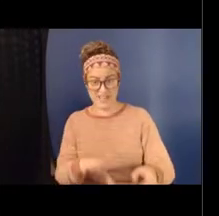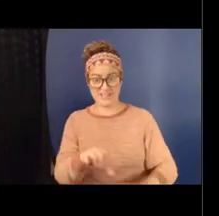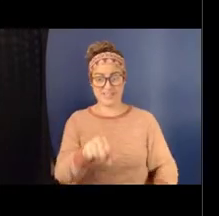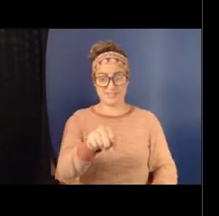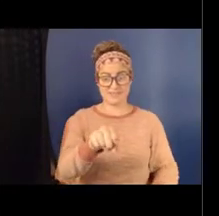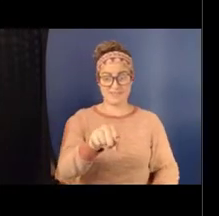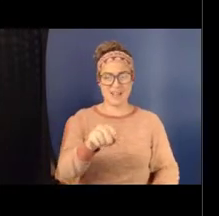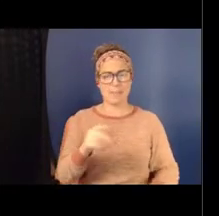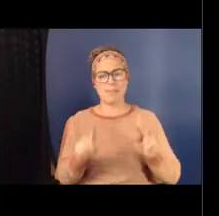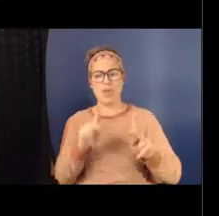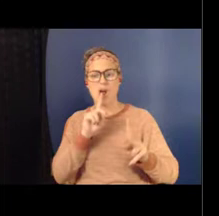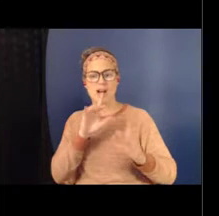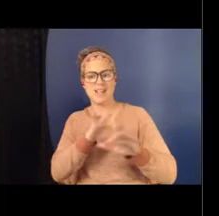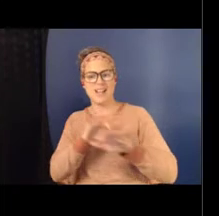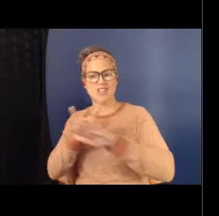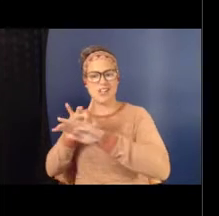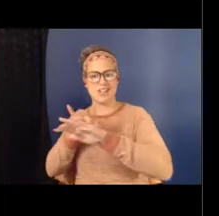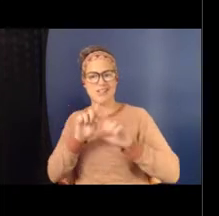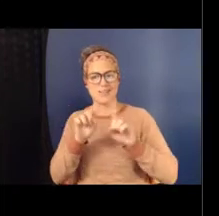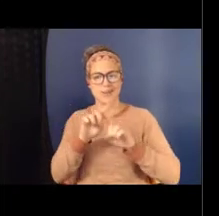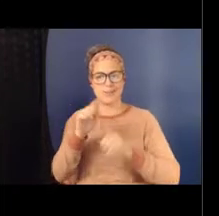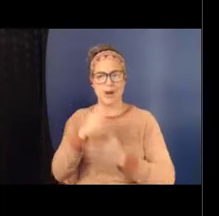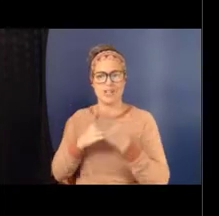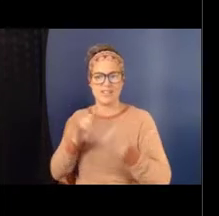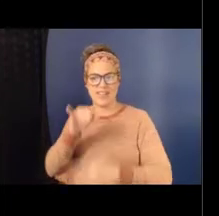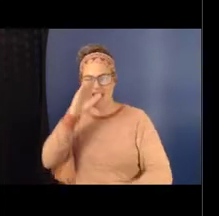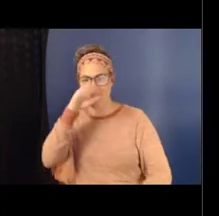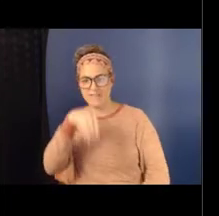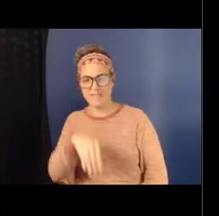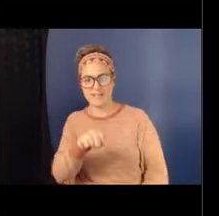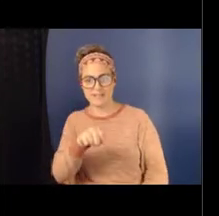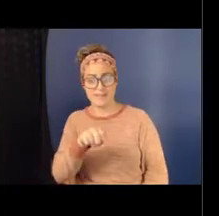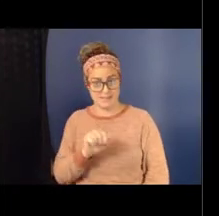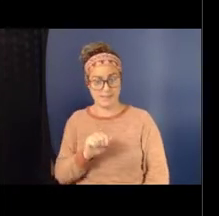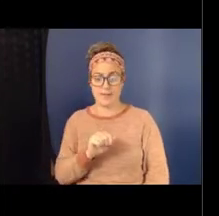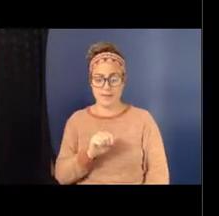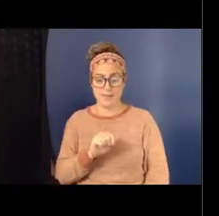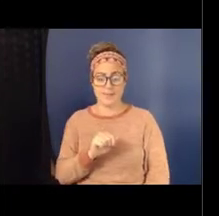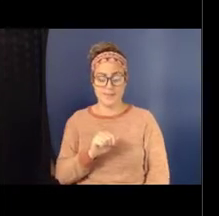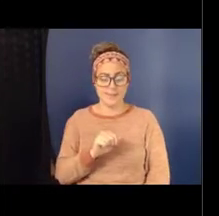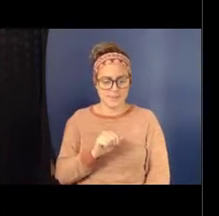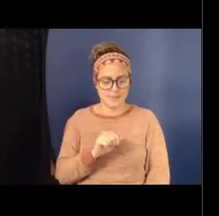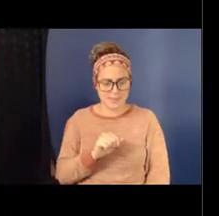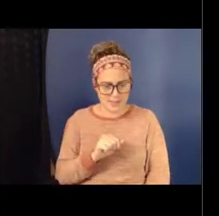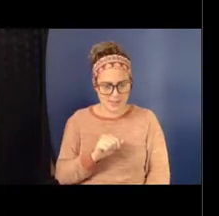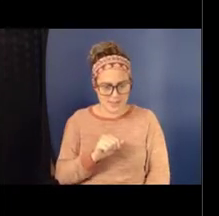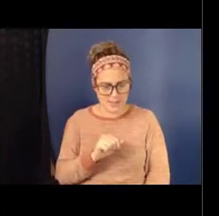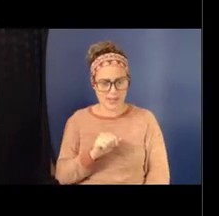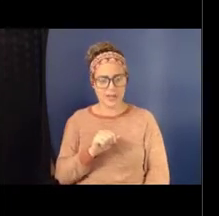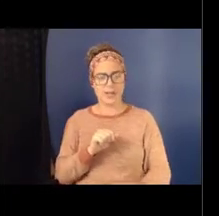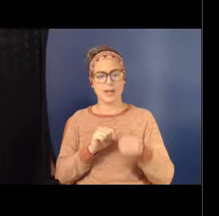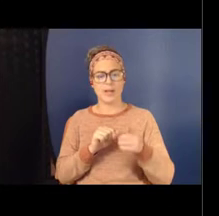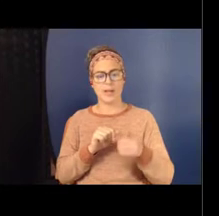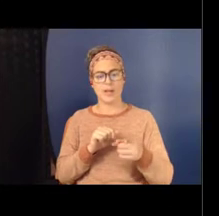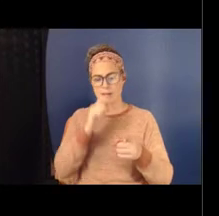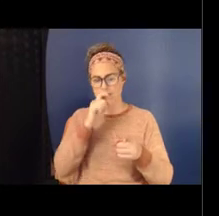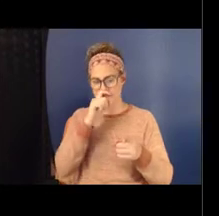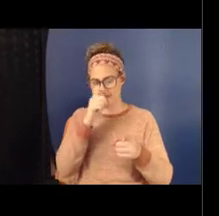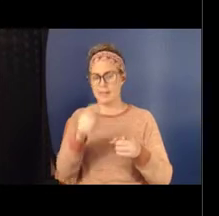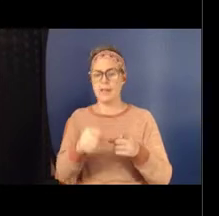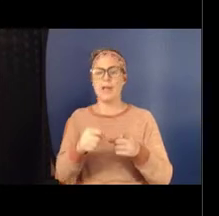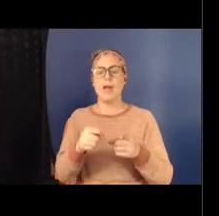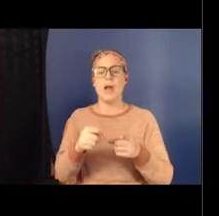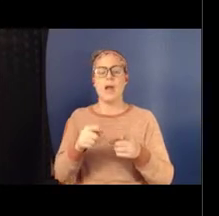developmental continuum, I think practitioners well know that these behaviors and experiences happen